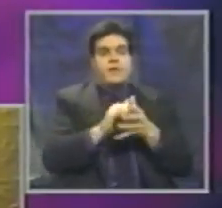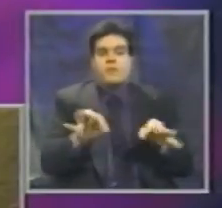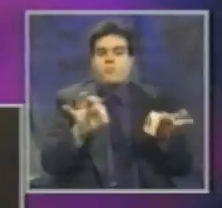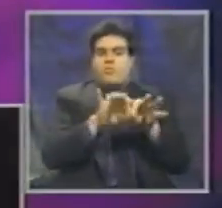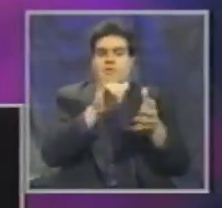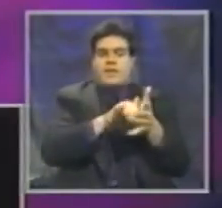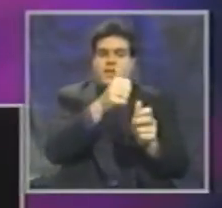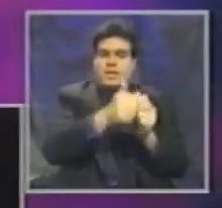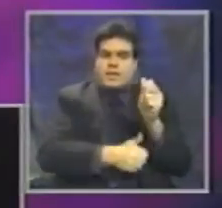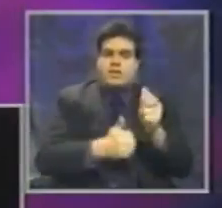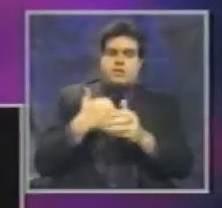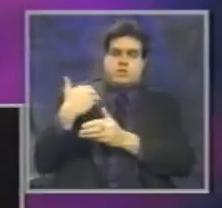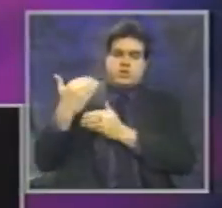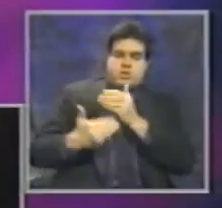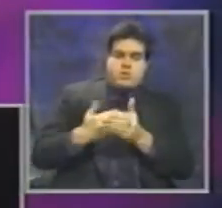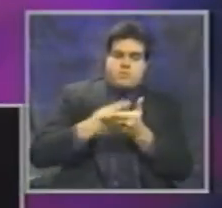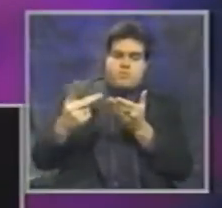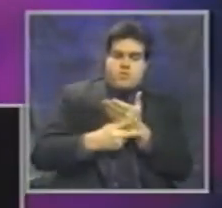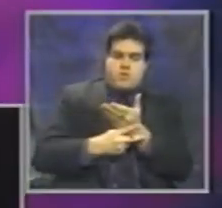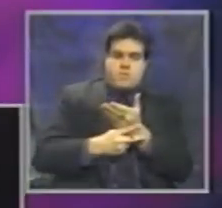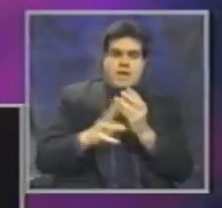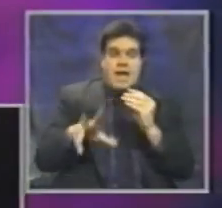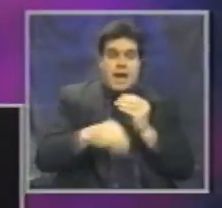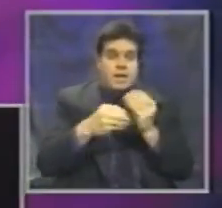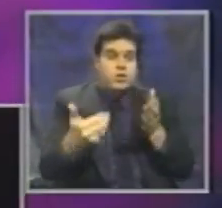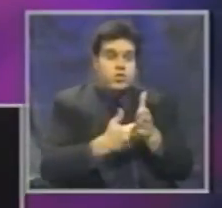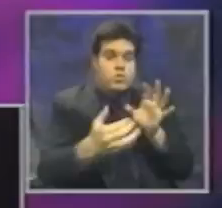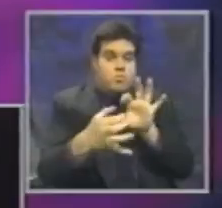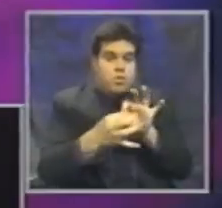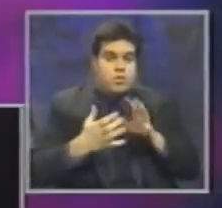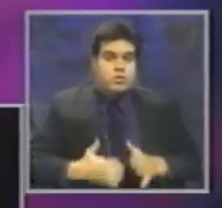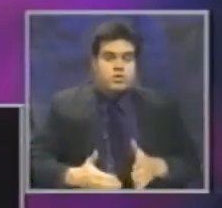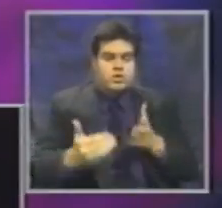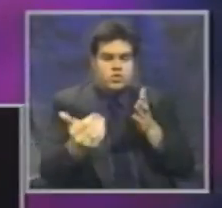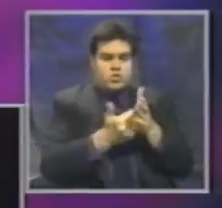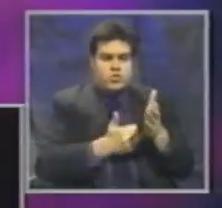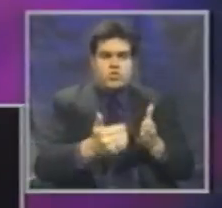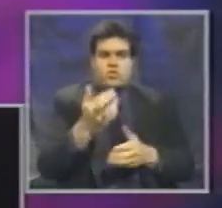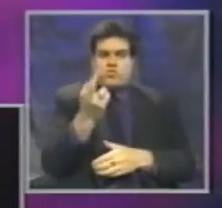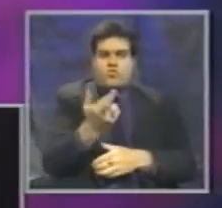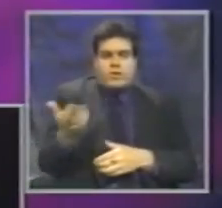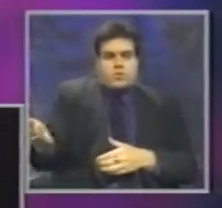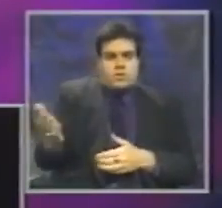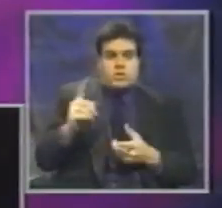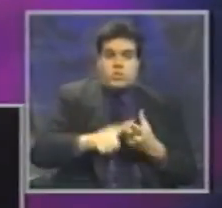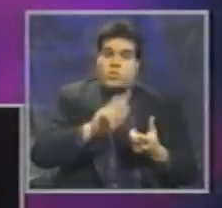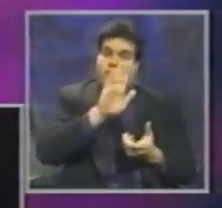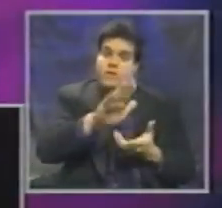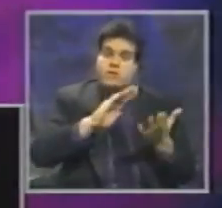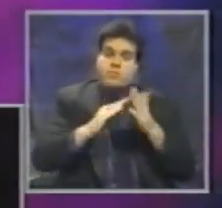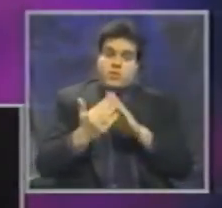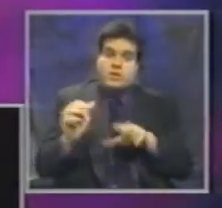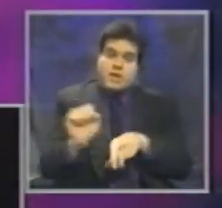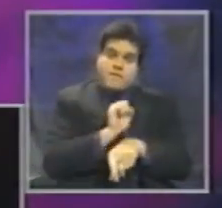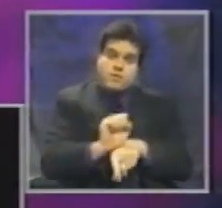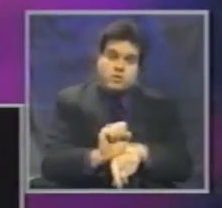generation added new partners, new dimensions, and new resources to their community efforts.